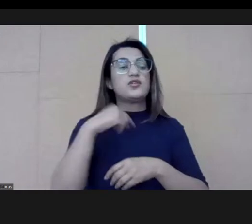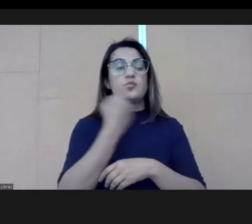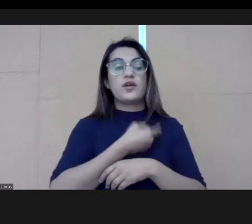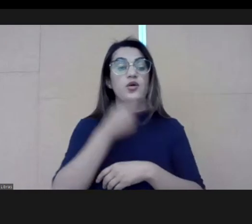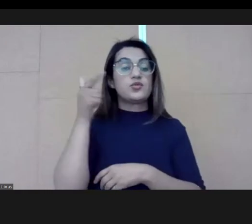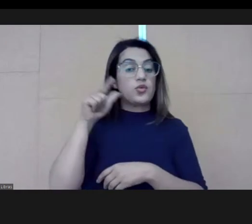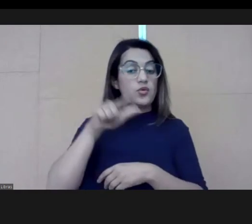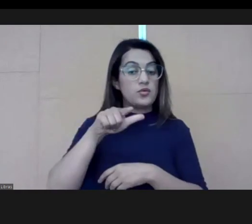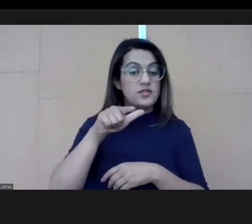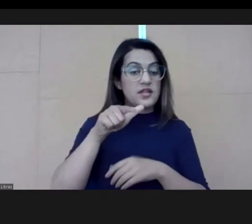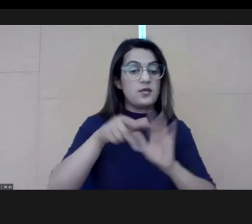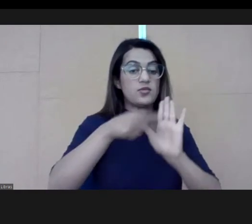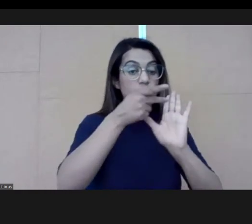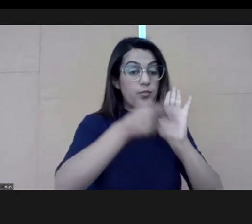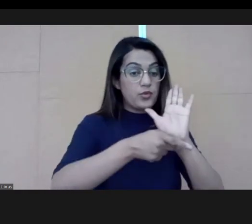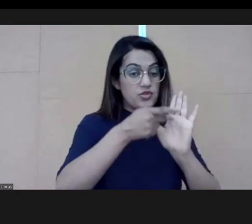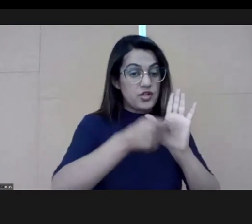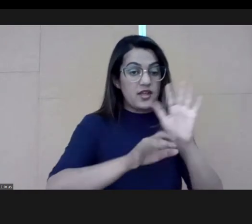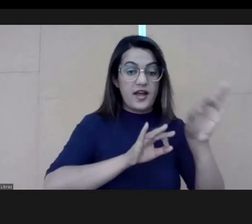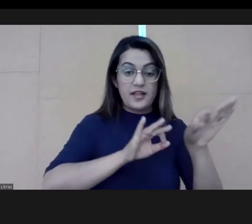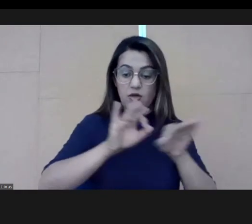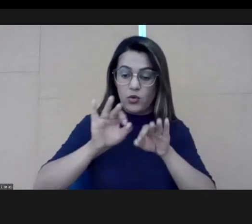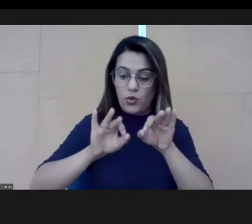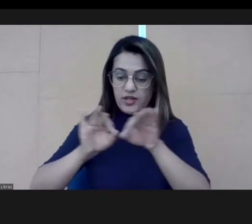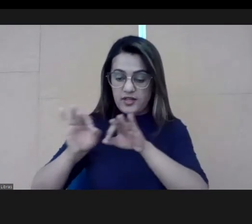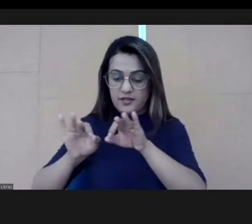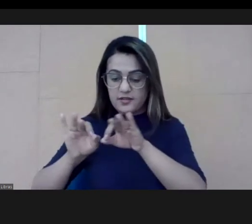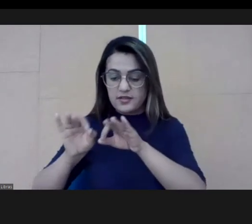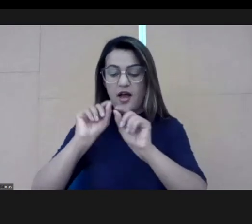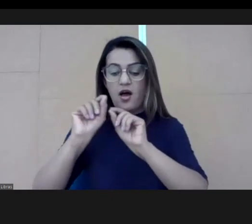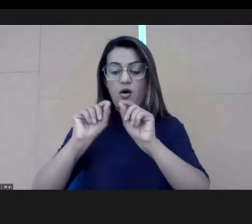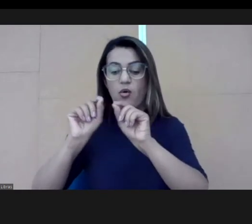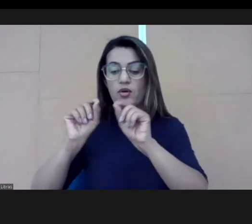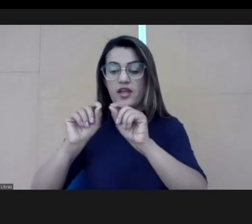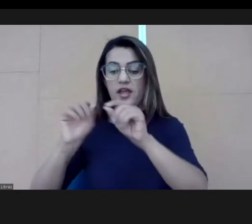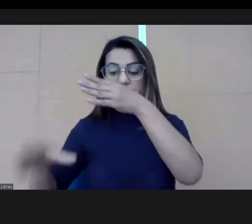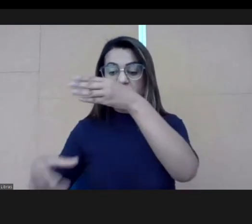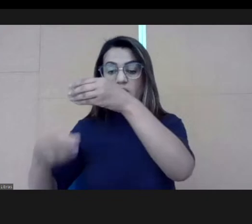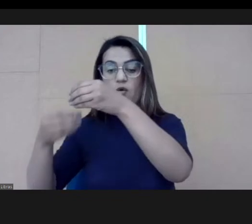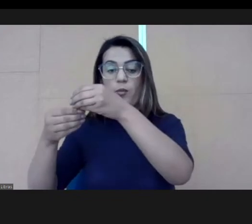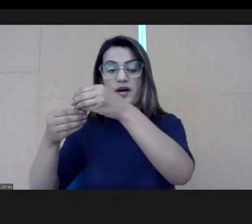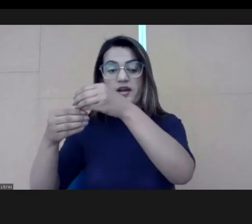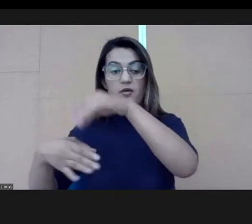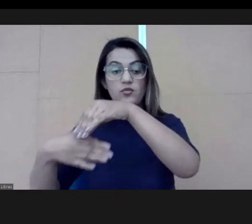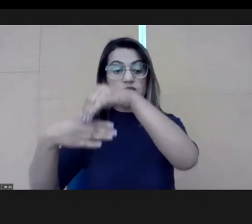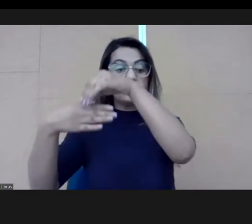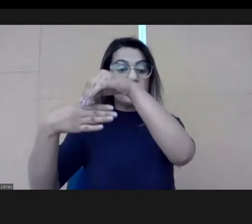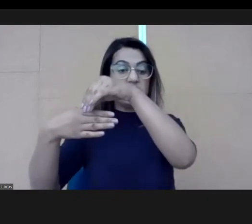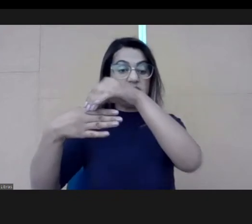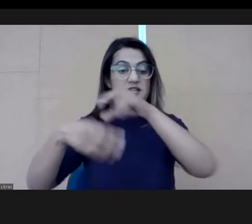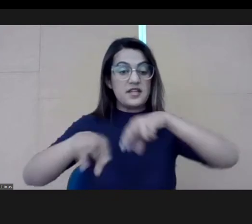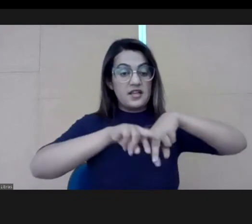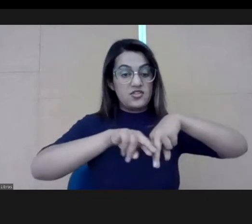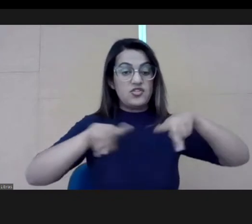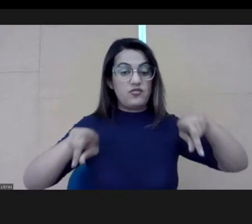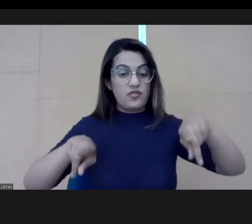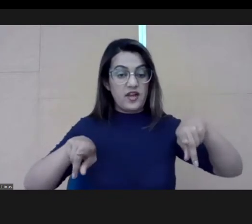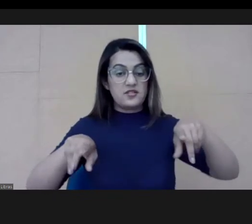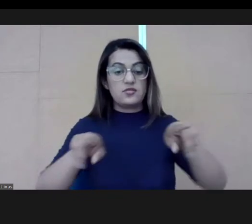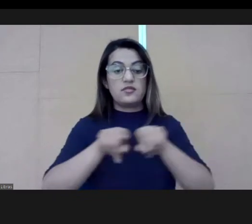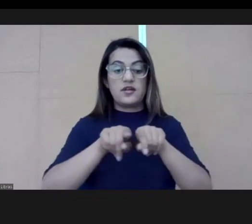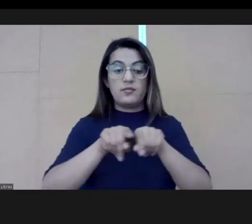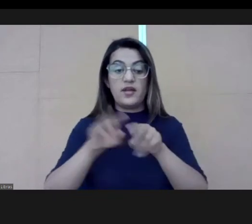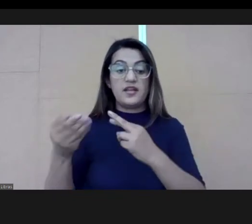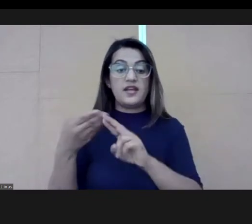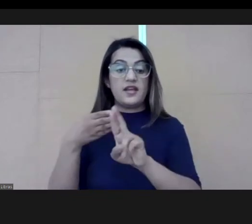project a body of leaders that's more diverse, that